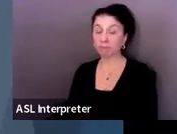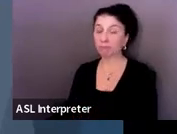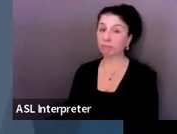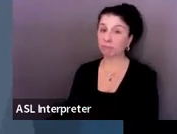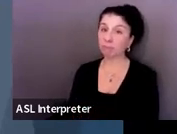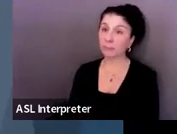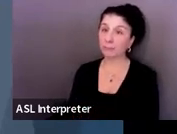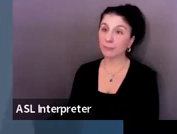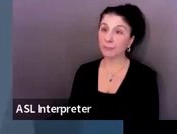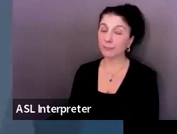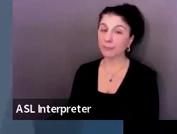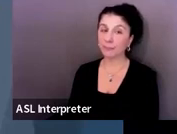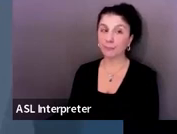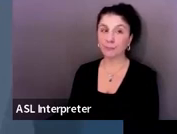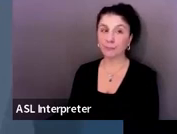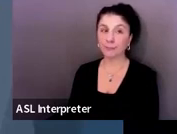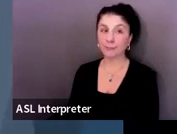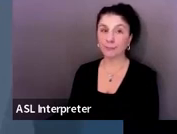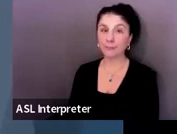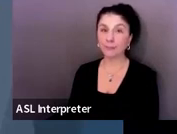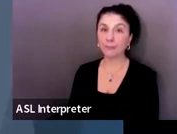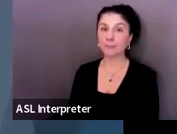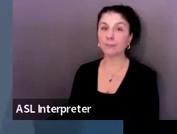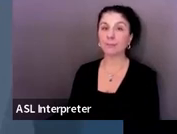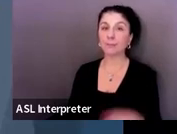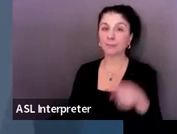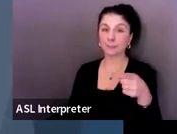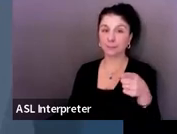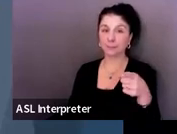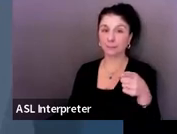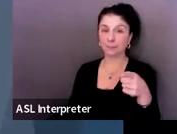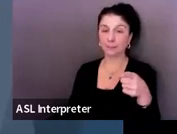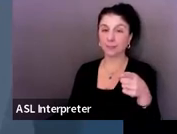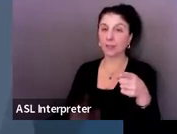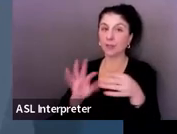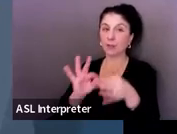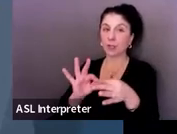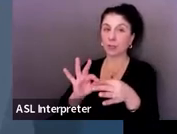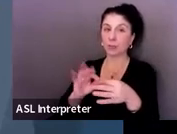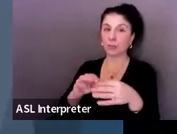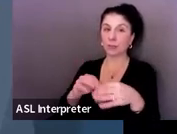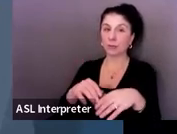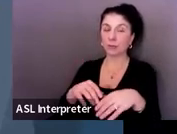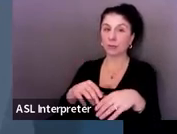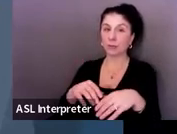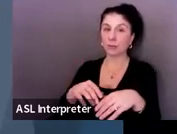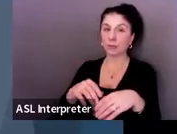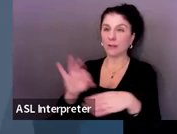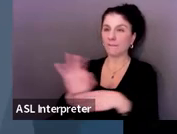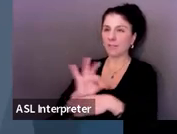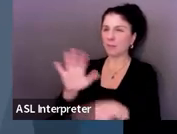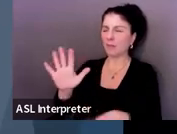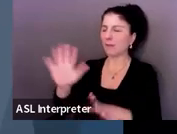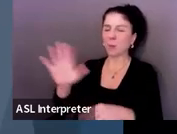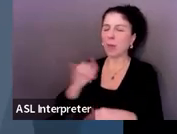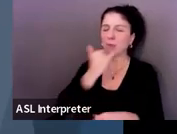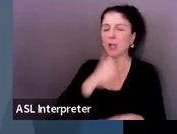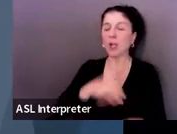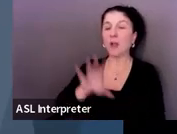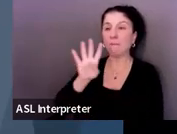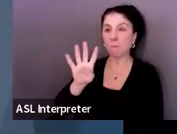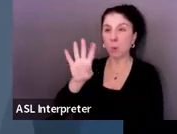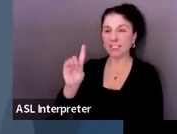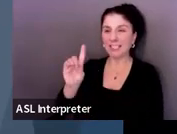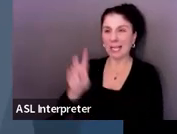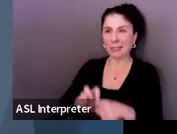So here is that functional gap in section 5. Oh, no, functional gaps are in section 4D. Sorry, getting ahead